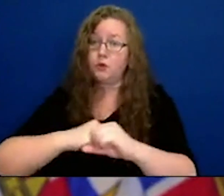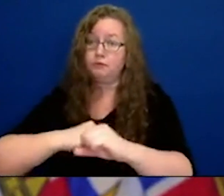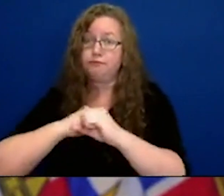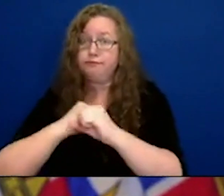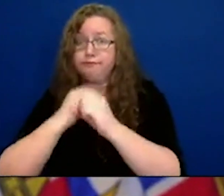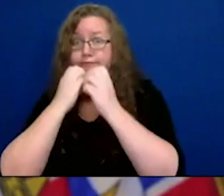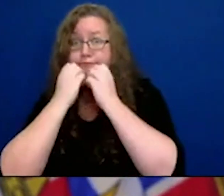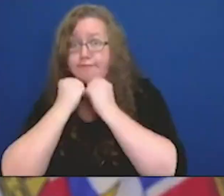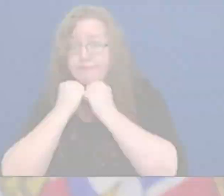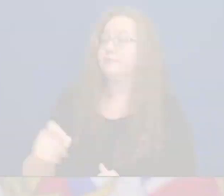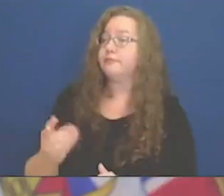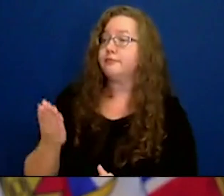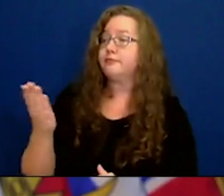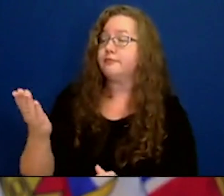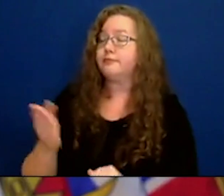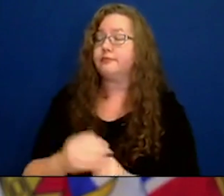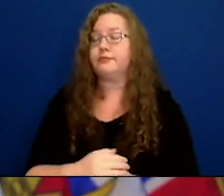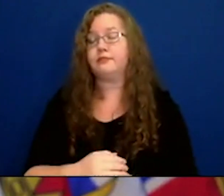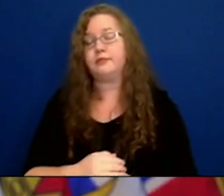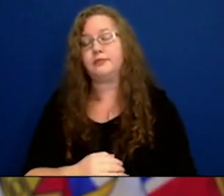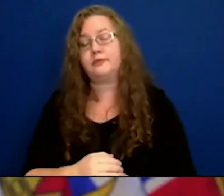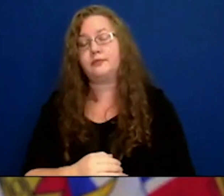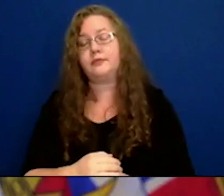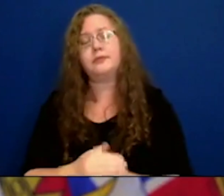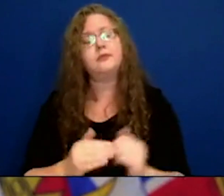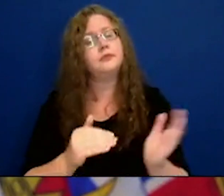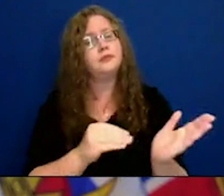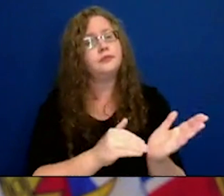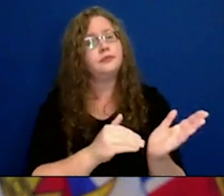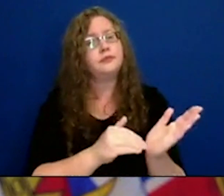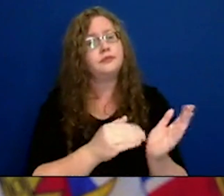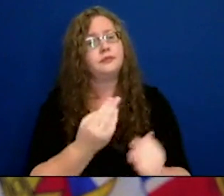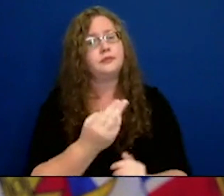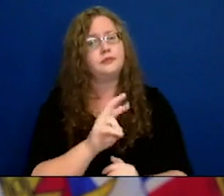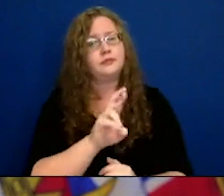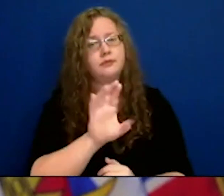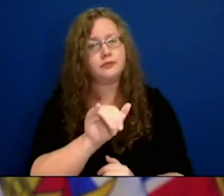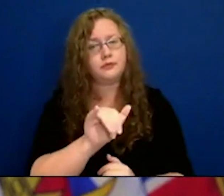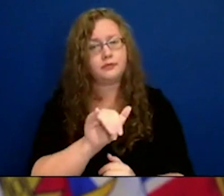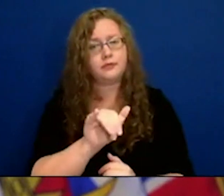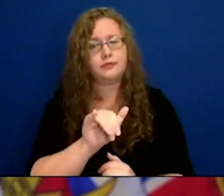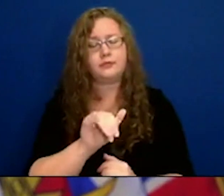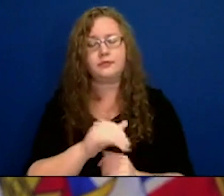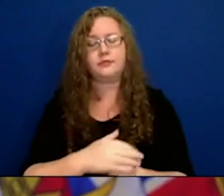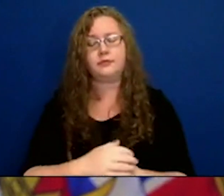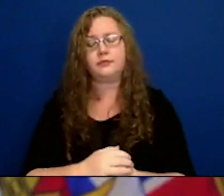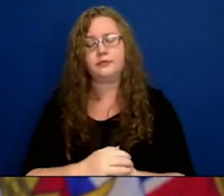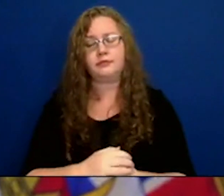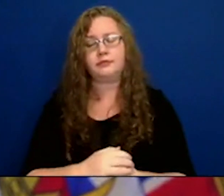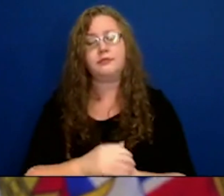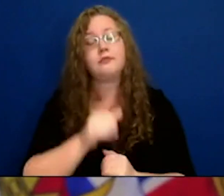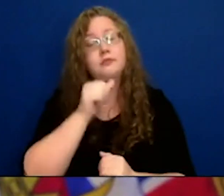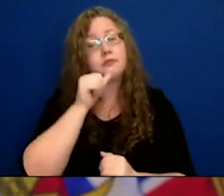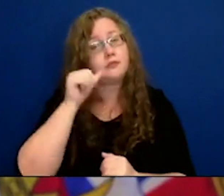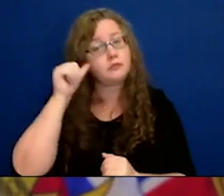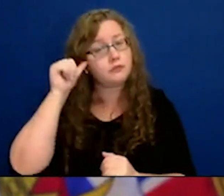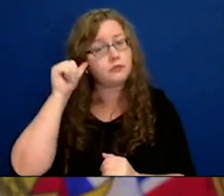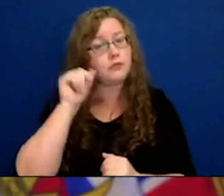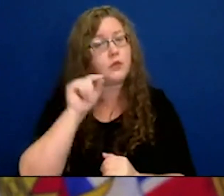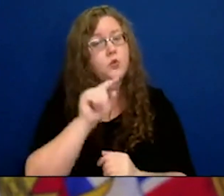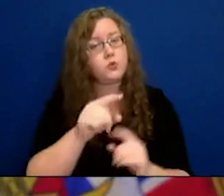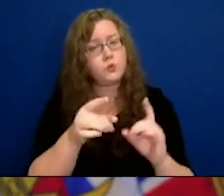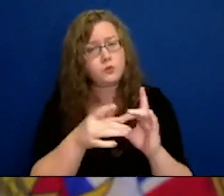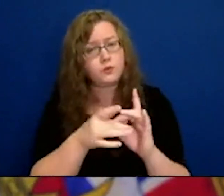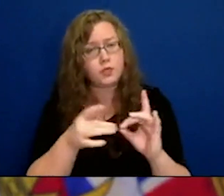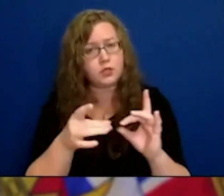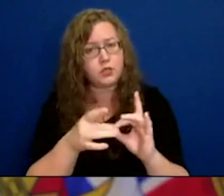opportunities for young people. I'd like to ask Dr Henry about what Shannon asked at the beginning there. Yesterday you mentioned that